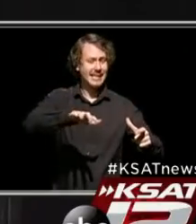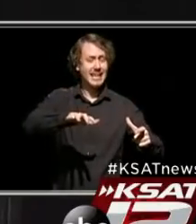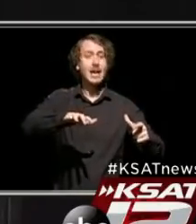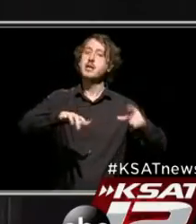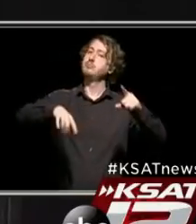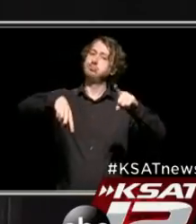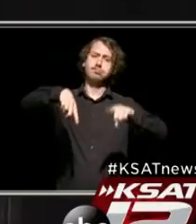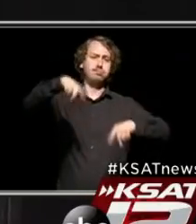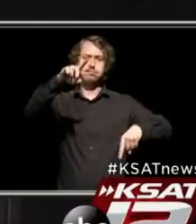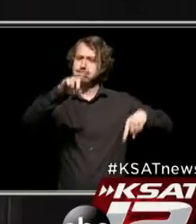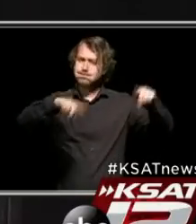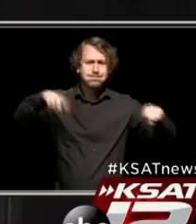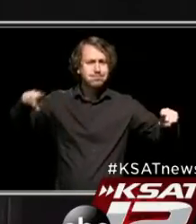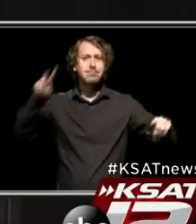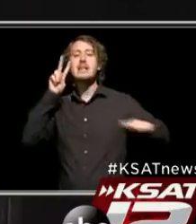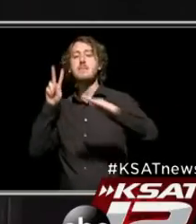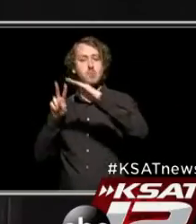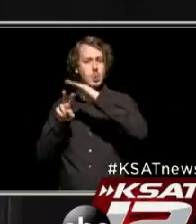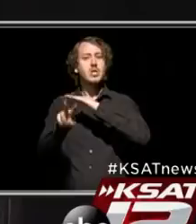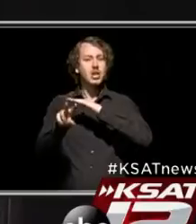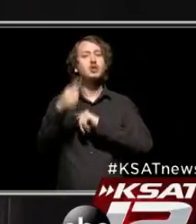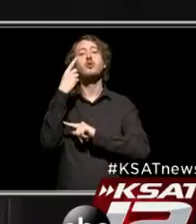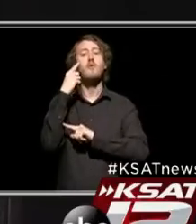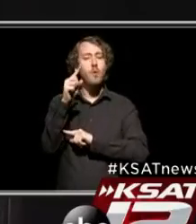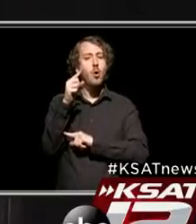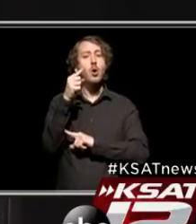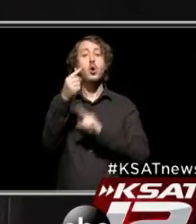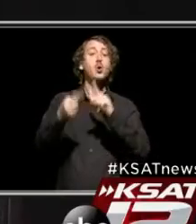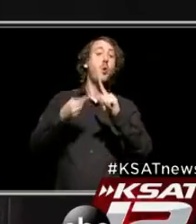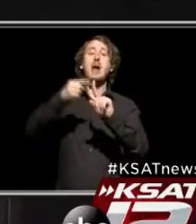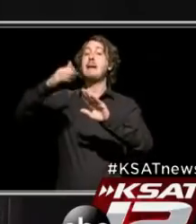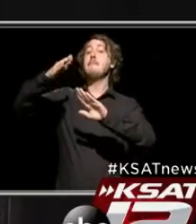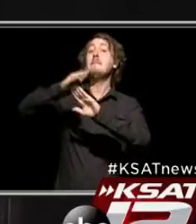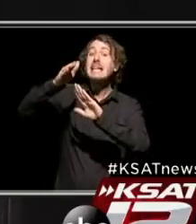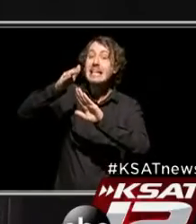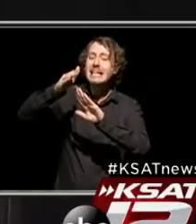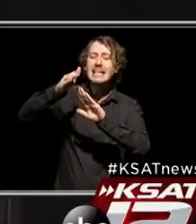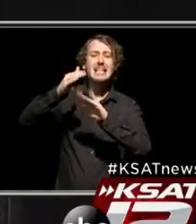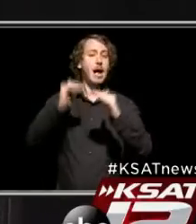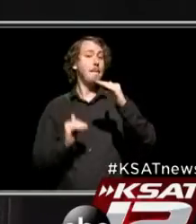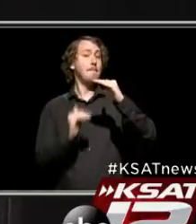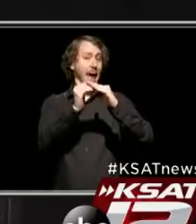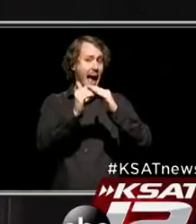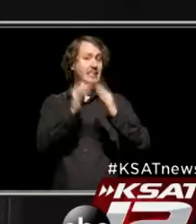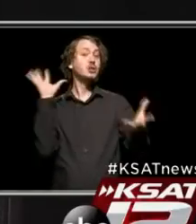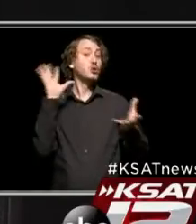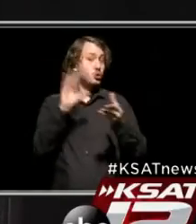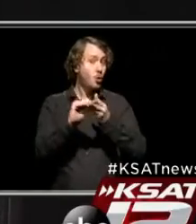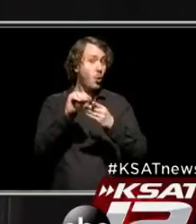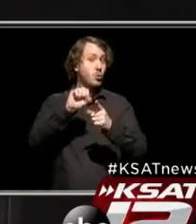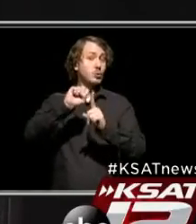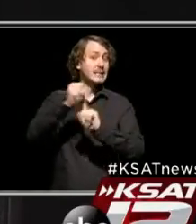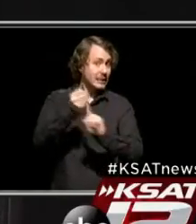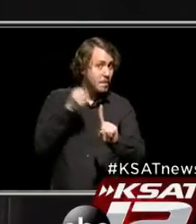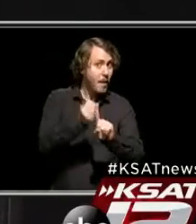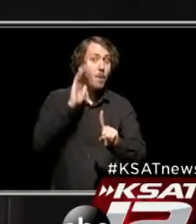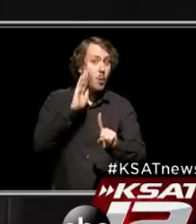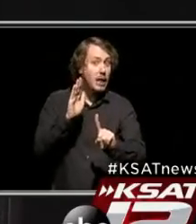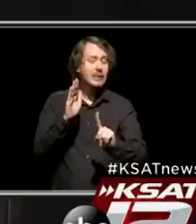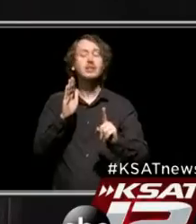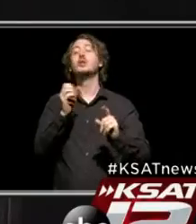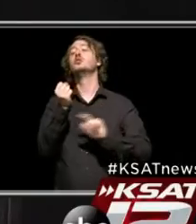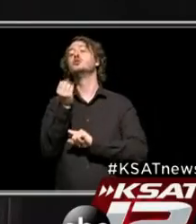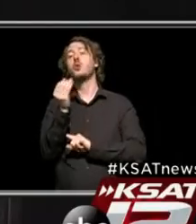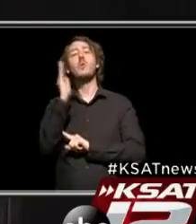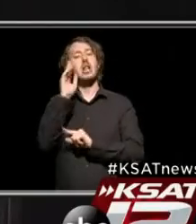different projections about when we're going to peak, what is the maximum number of cases we're going to see. And so